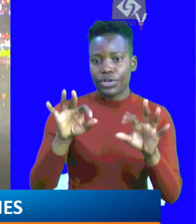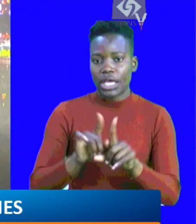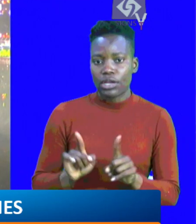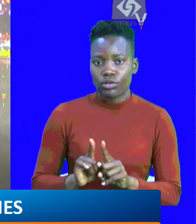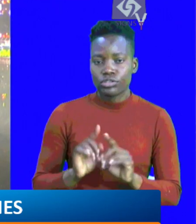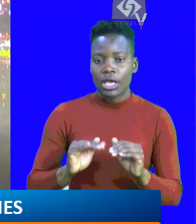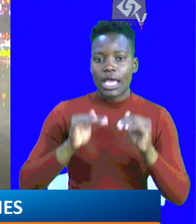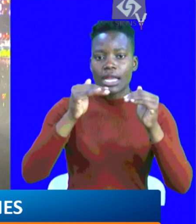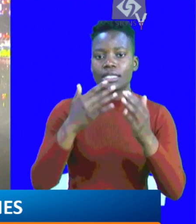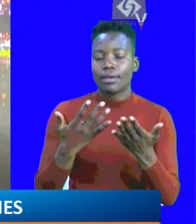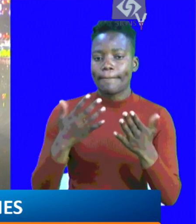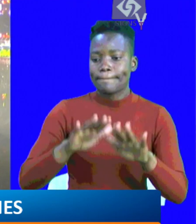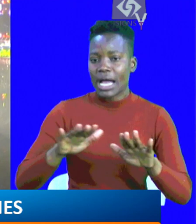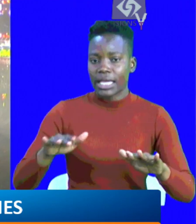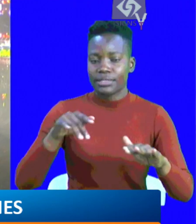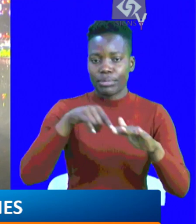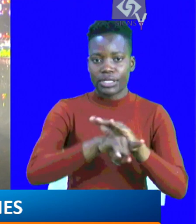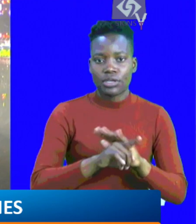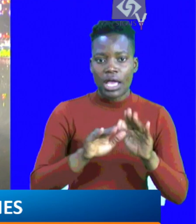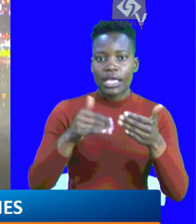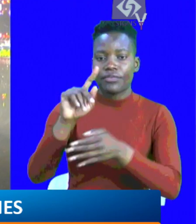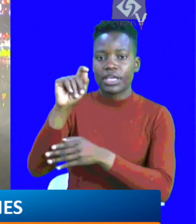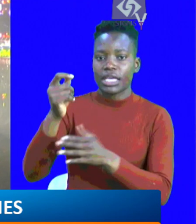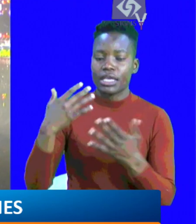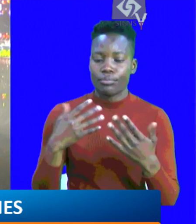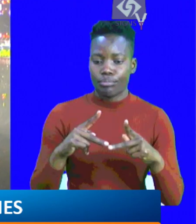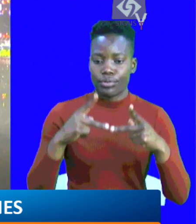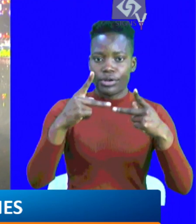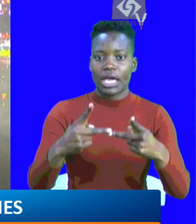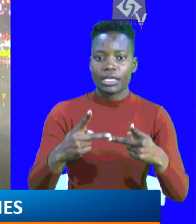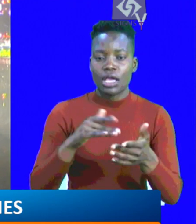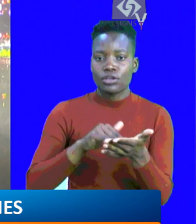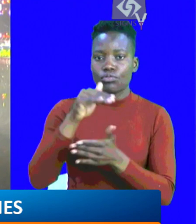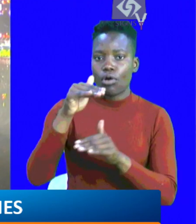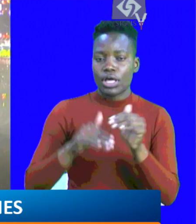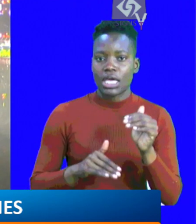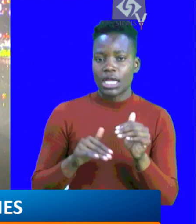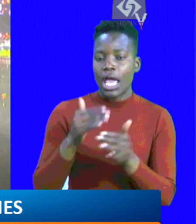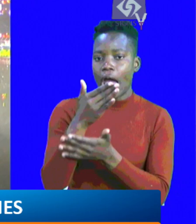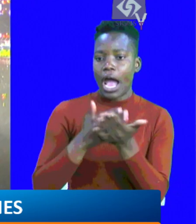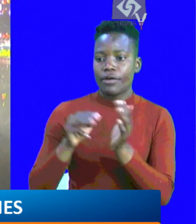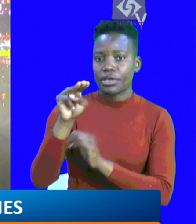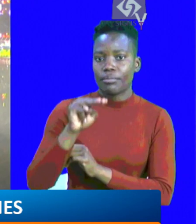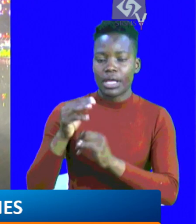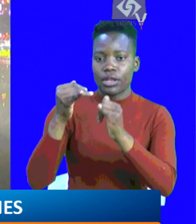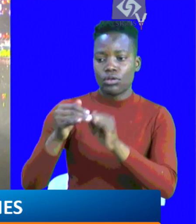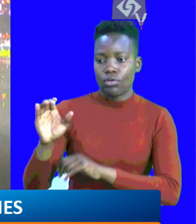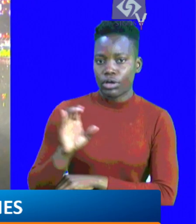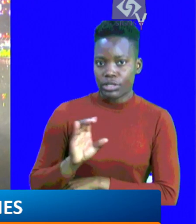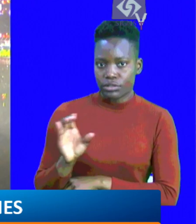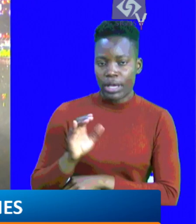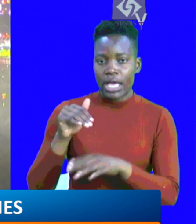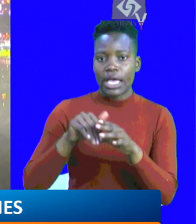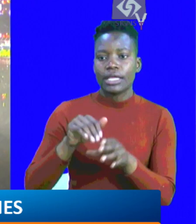-free, and will further enhance market penetration, giving Kenyan products reach to more than a half